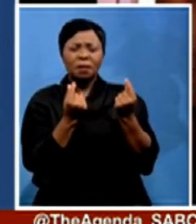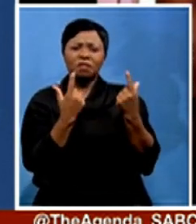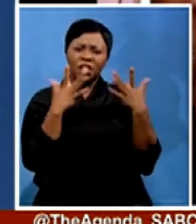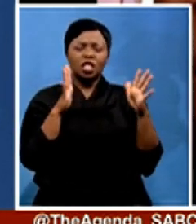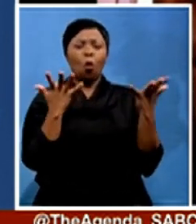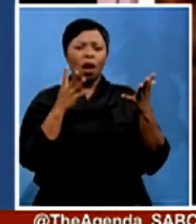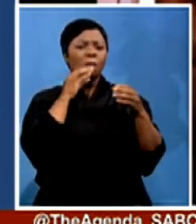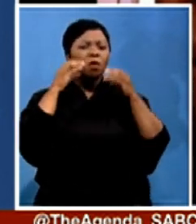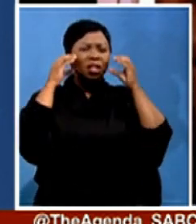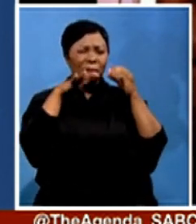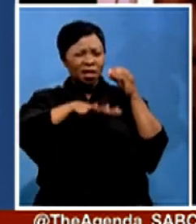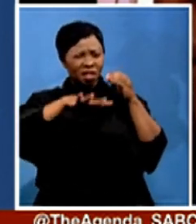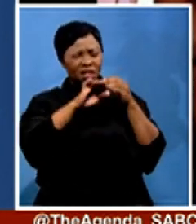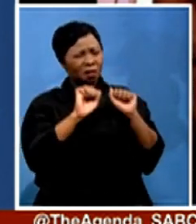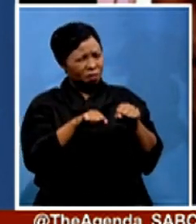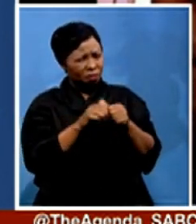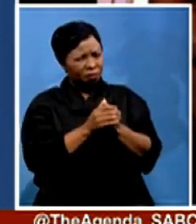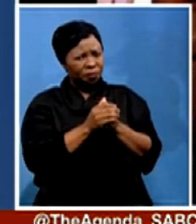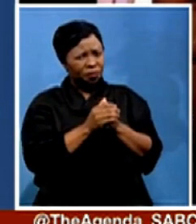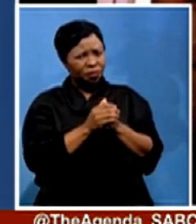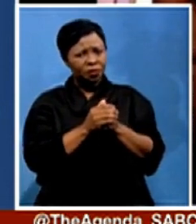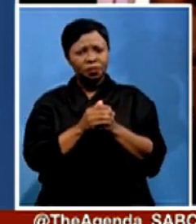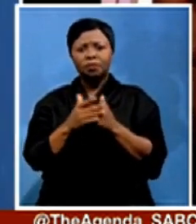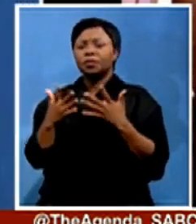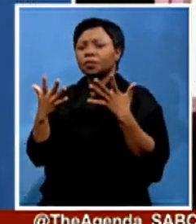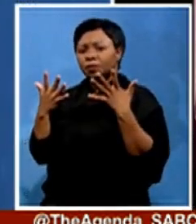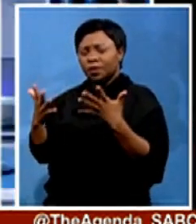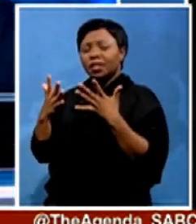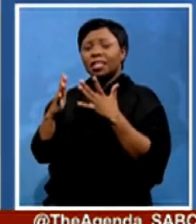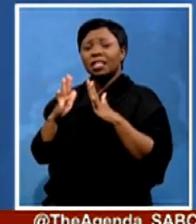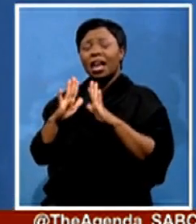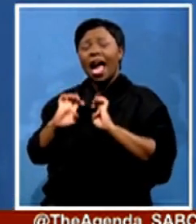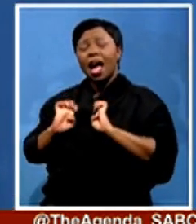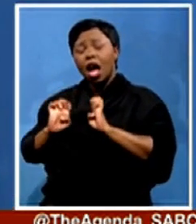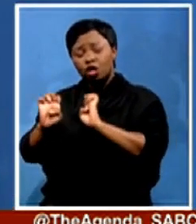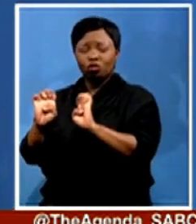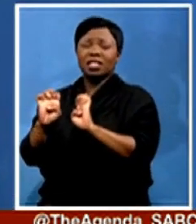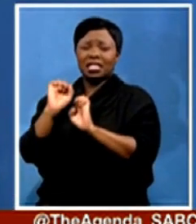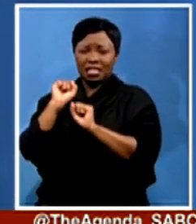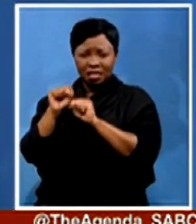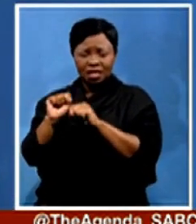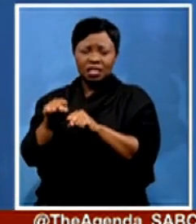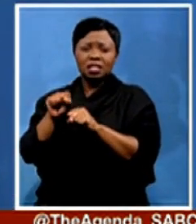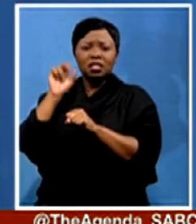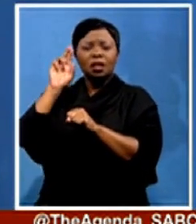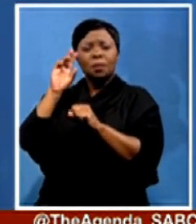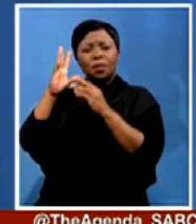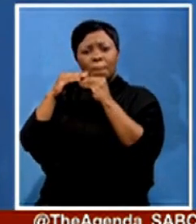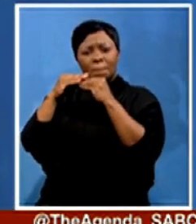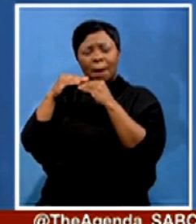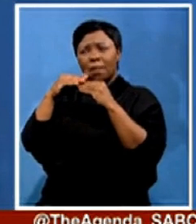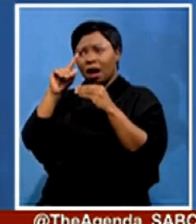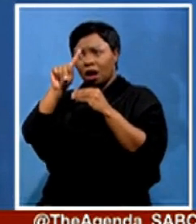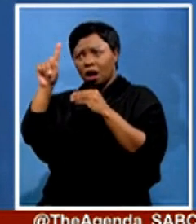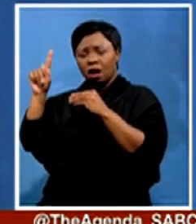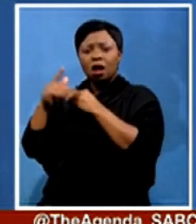We see a sense of urgency. Member countries in SADAC have already done a lot in